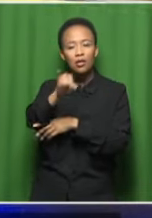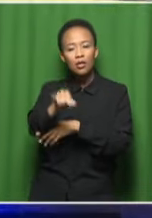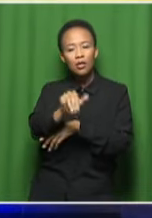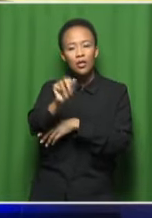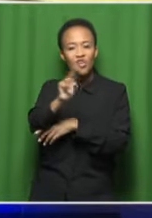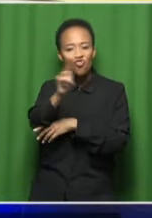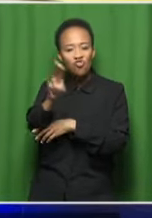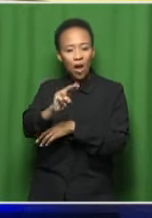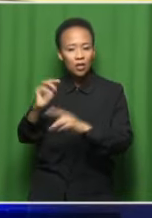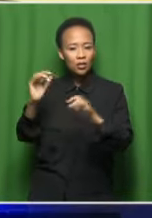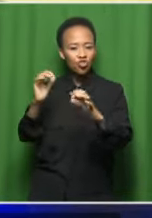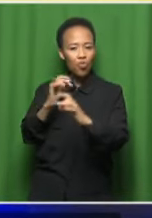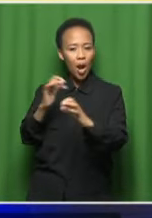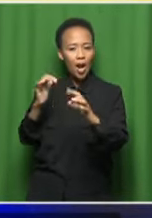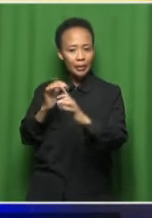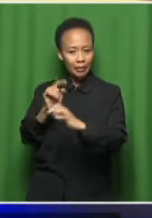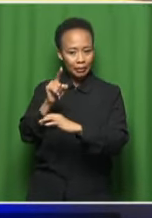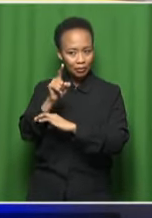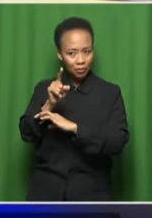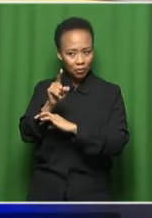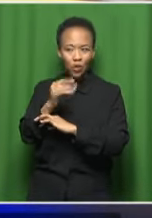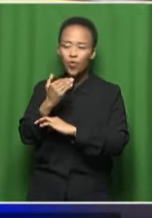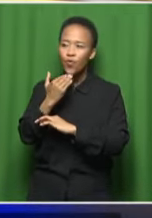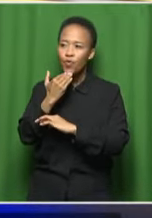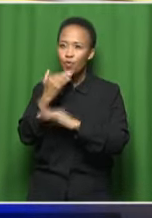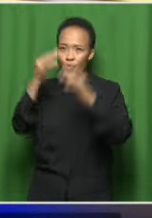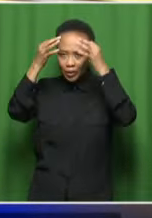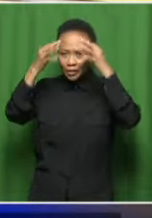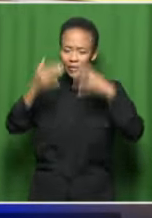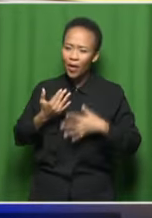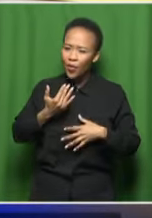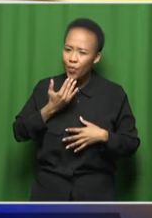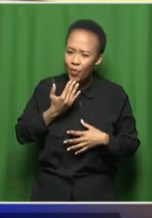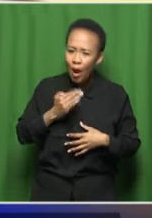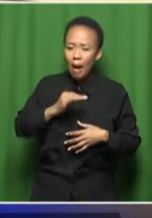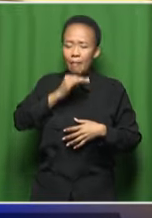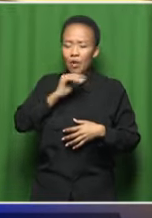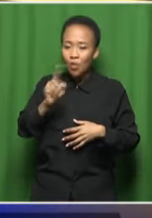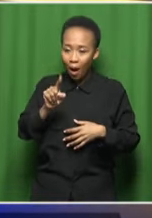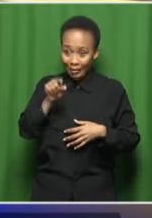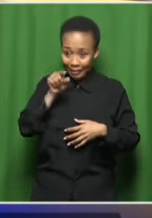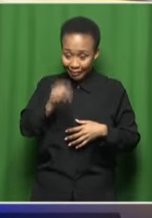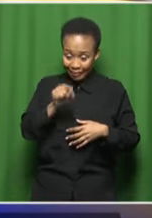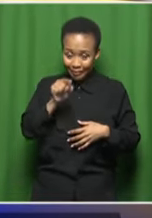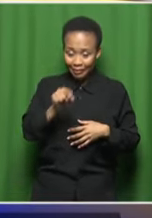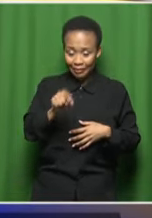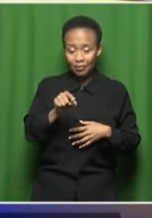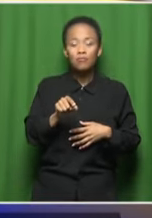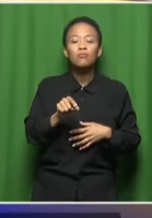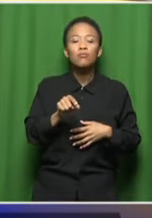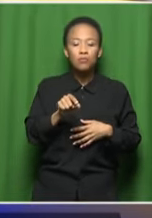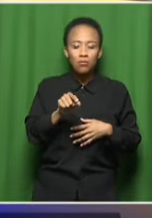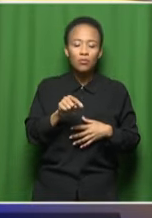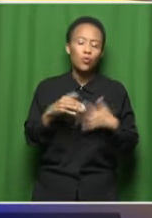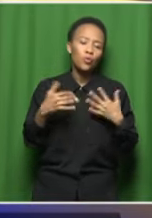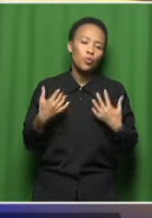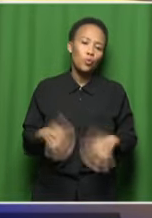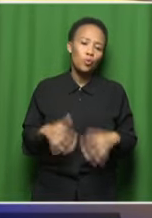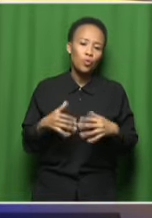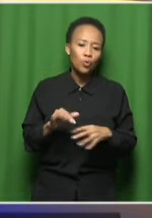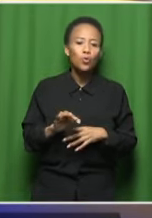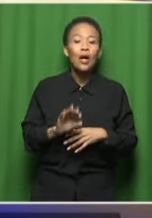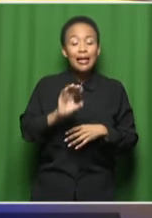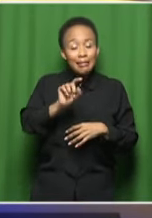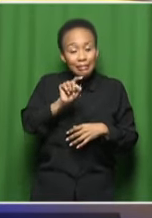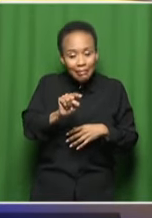who? Who gets to decide? So these, I guess, larger questions are the